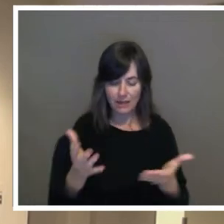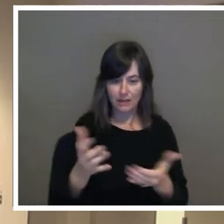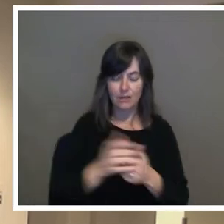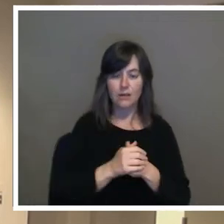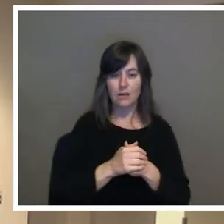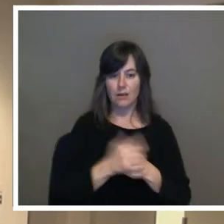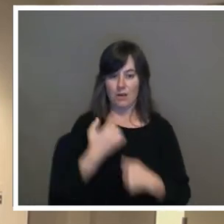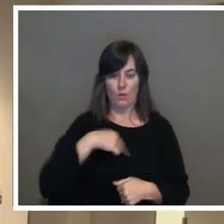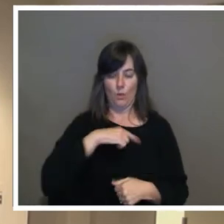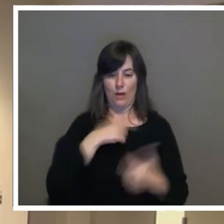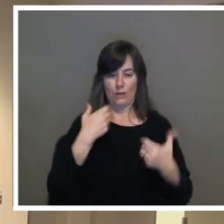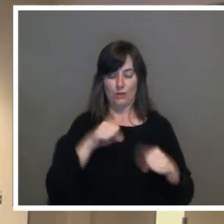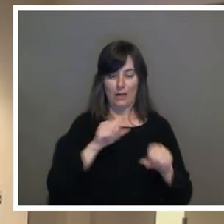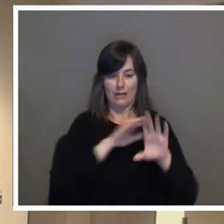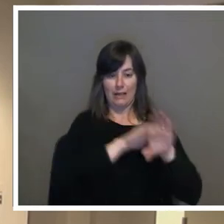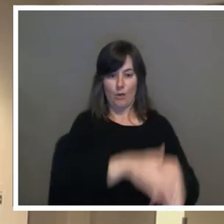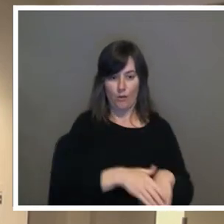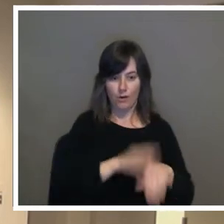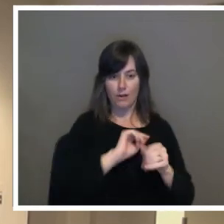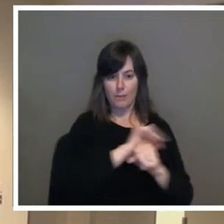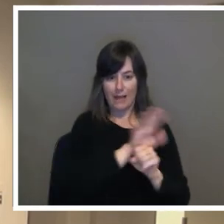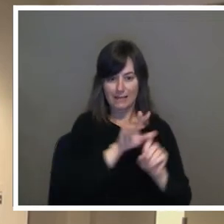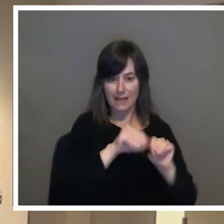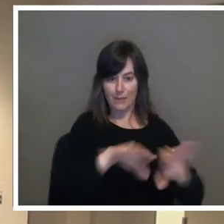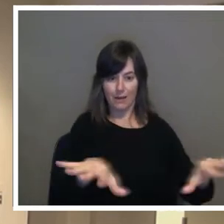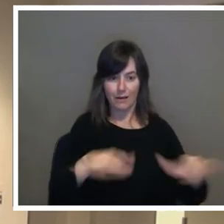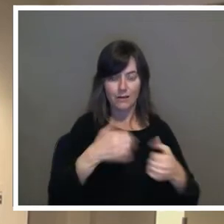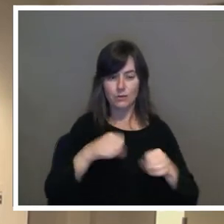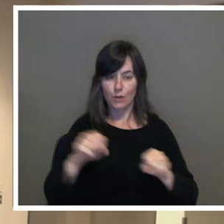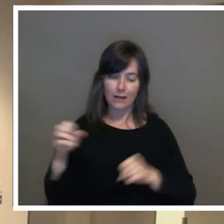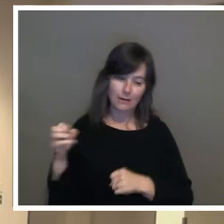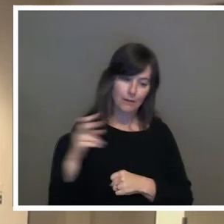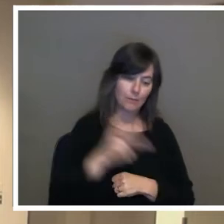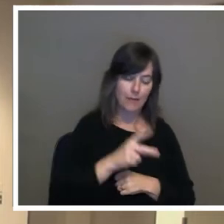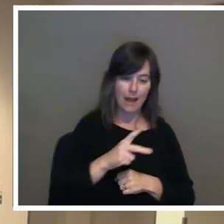to get over this pandemic and trying to get back into our feet.